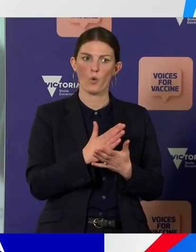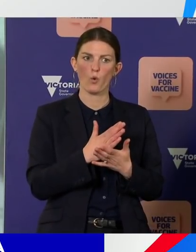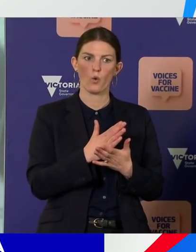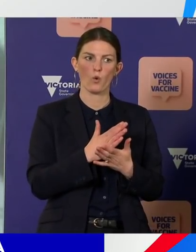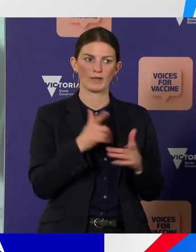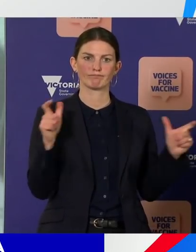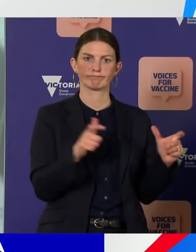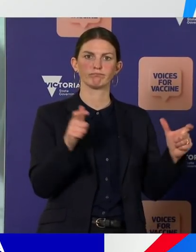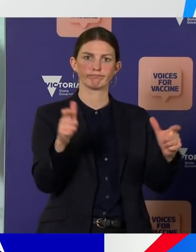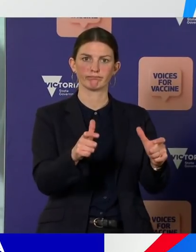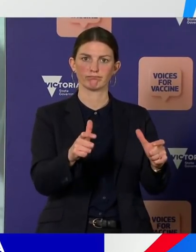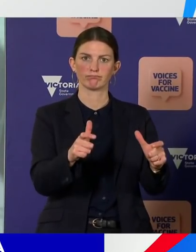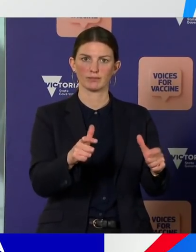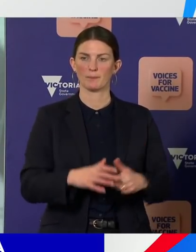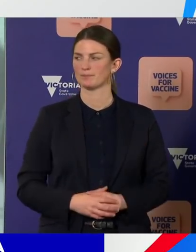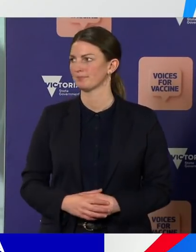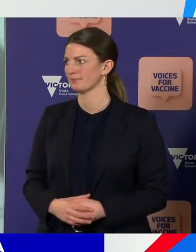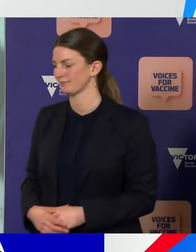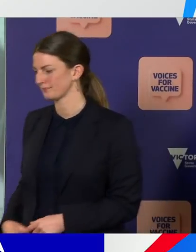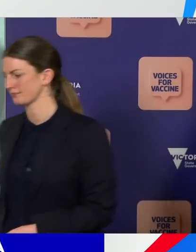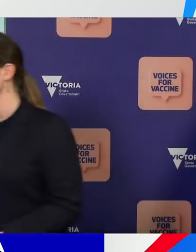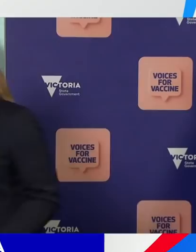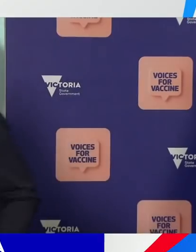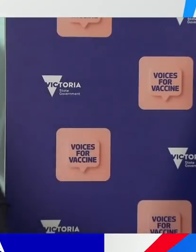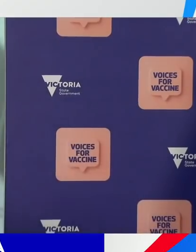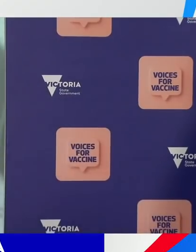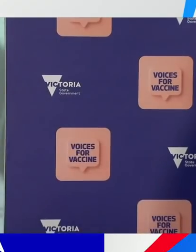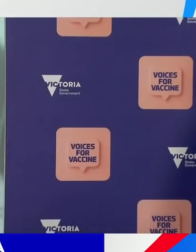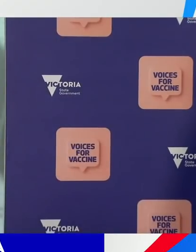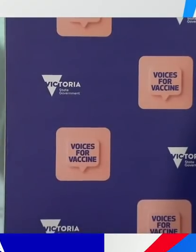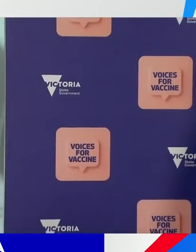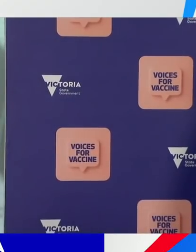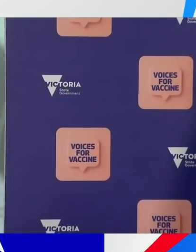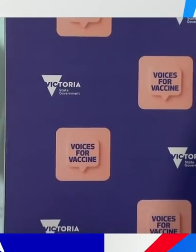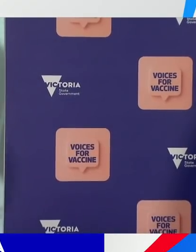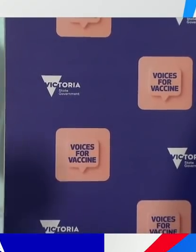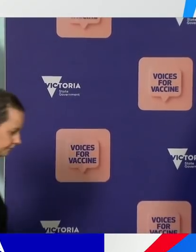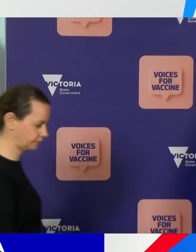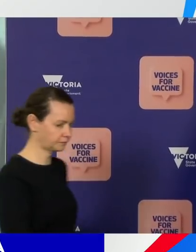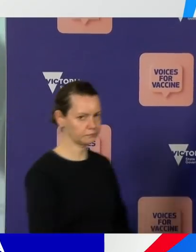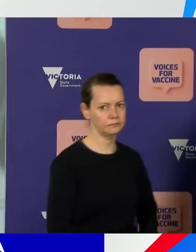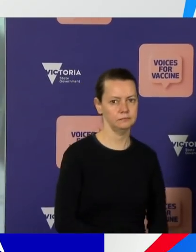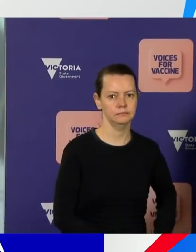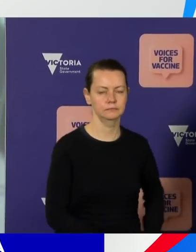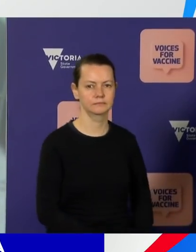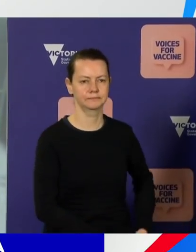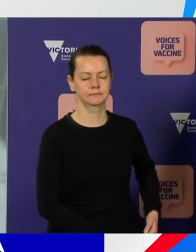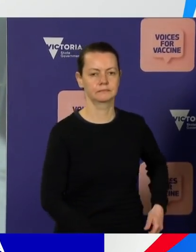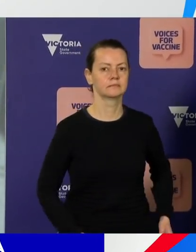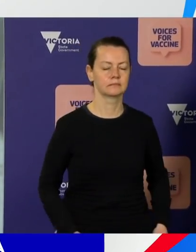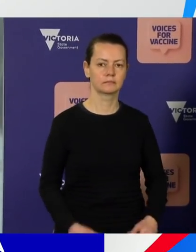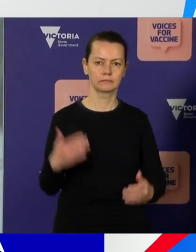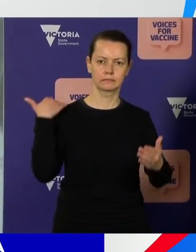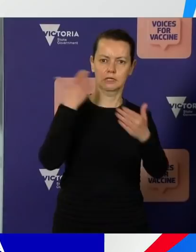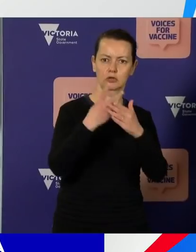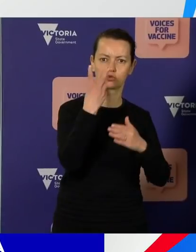at this point in time. In terms of a couple of key areas in terms of exposure over the last 24 hours, we have